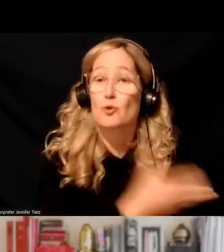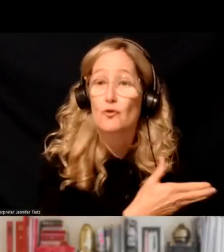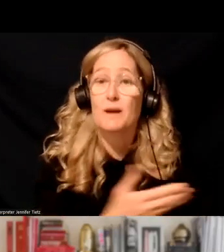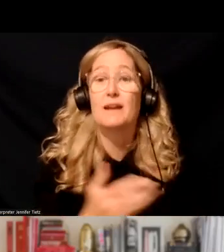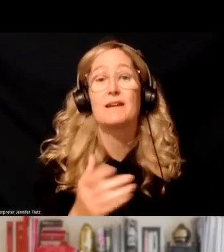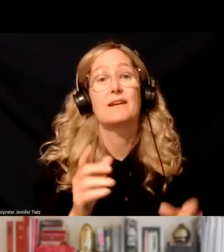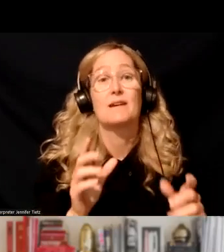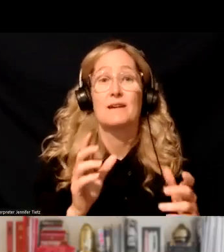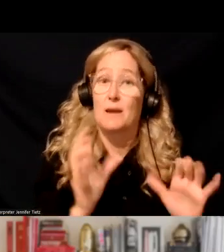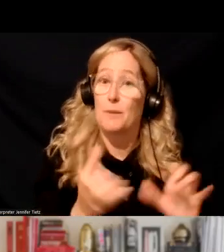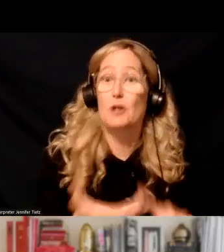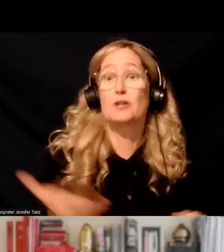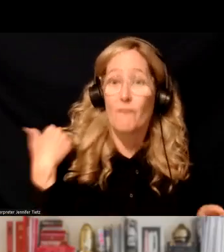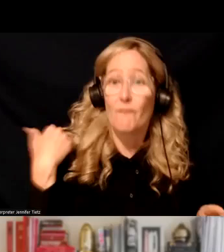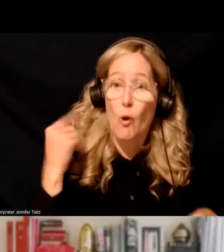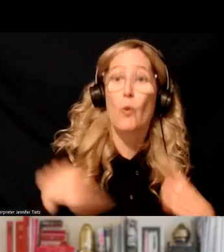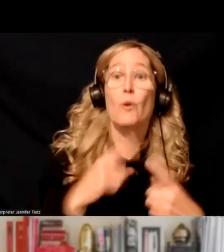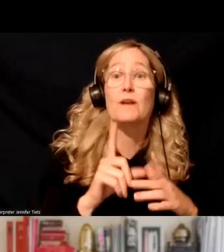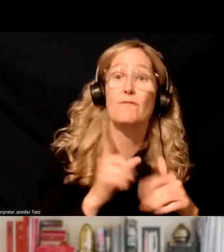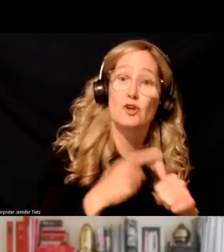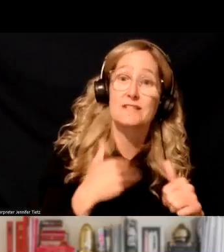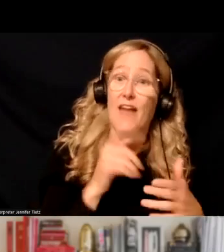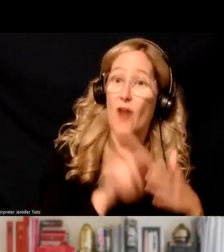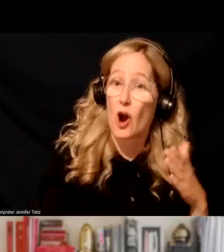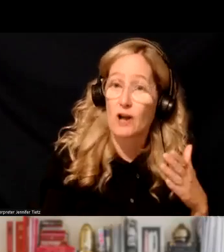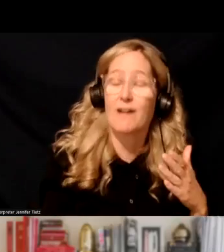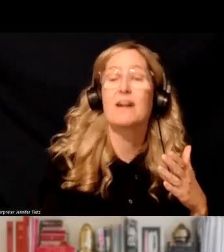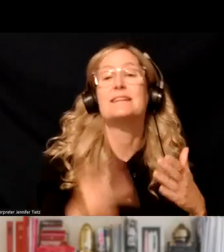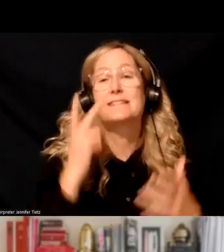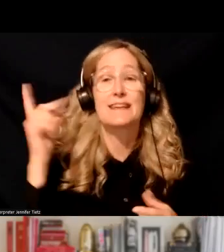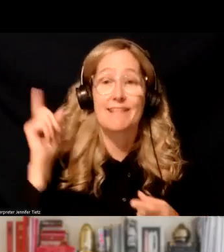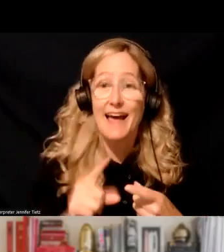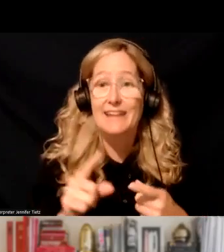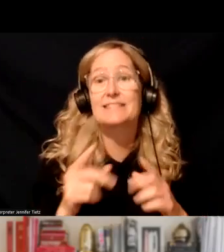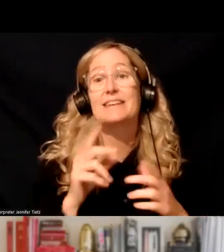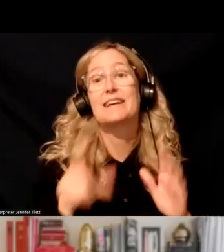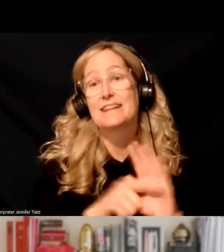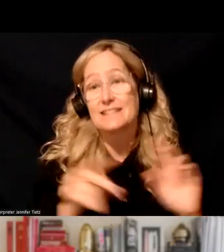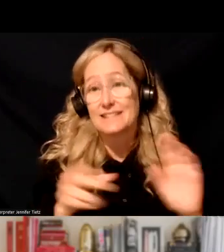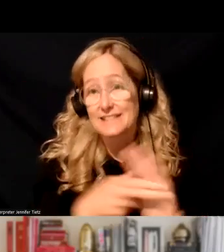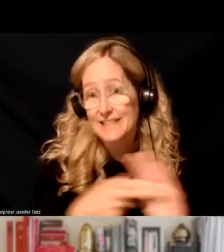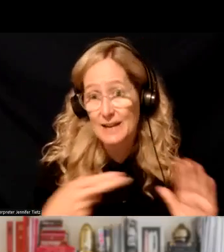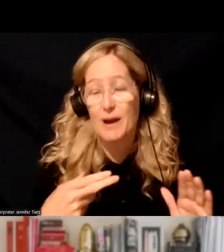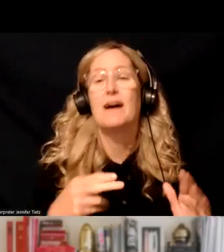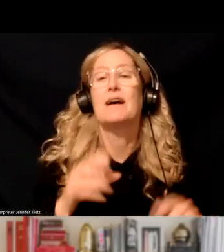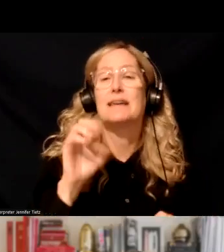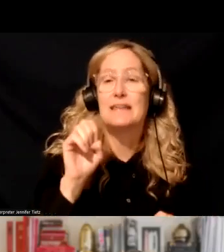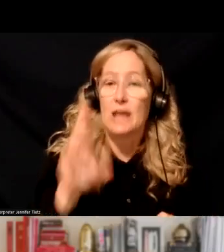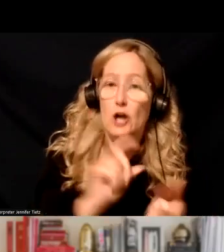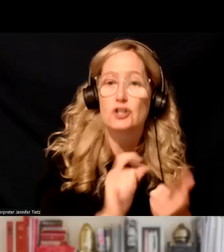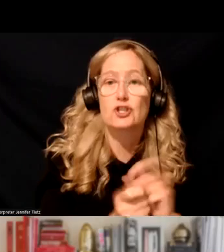where it was when this article came of decreasing stigma, such as seeing, you know, changes in emergency department procedures,